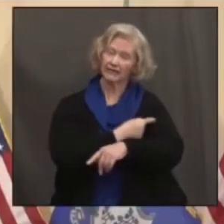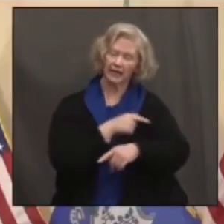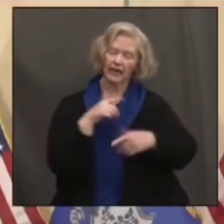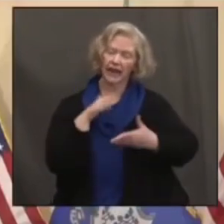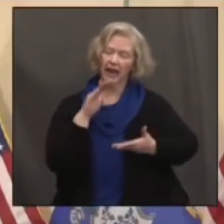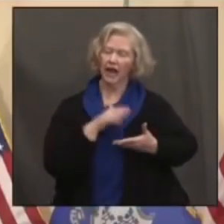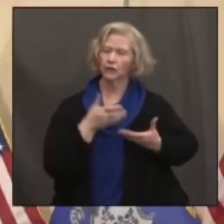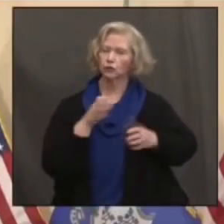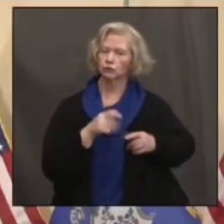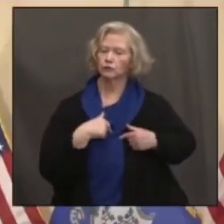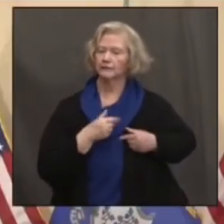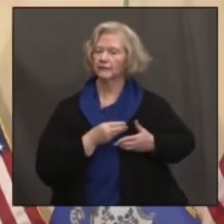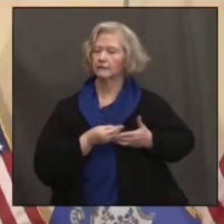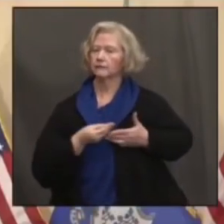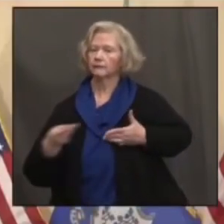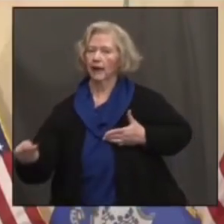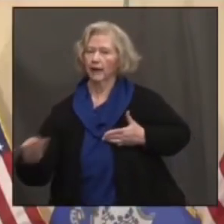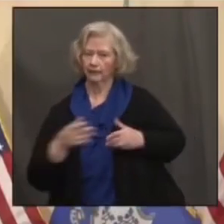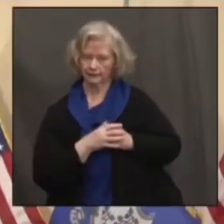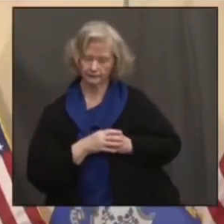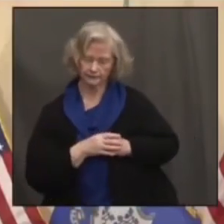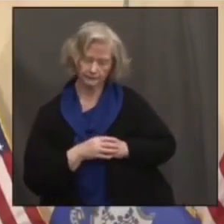Thank you. Just one quick follow up, though.